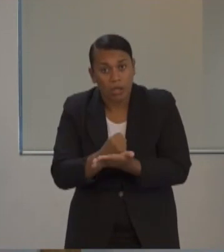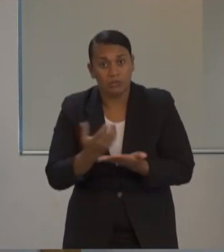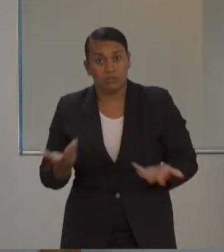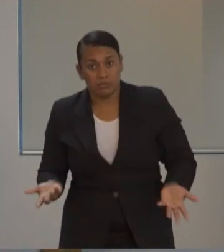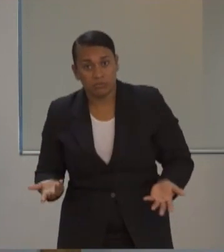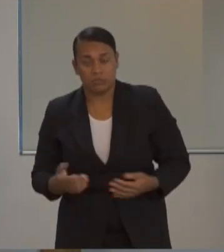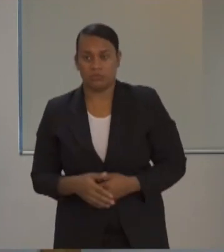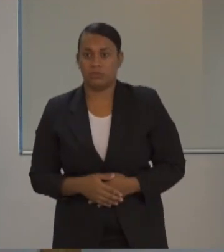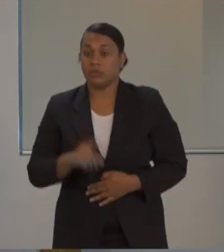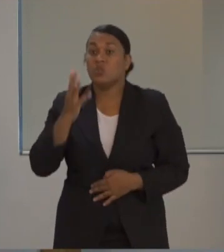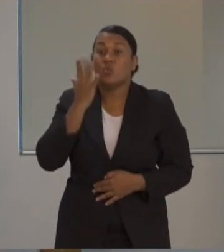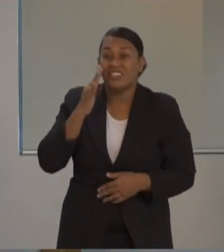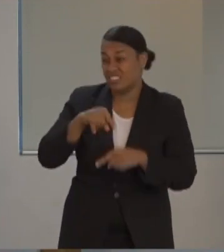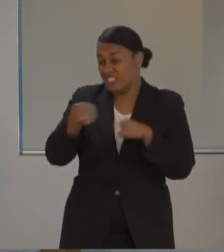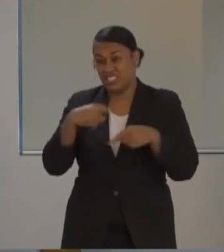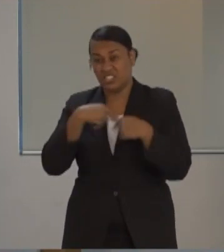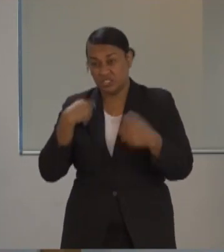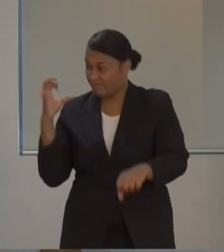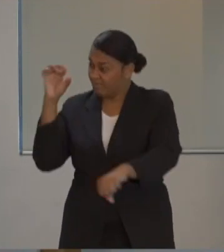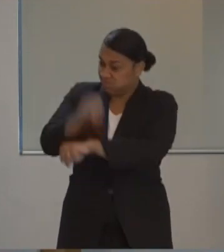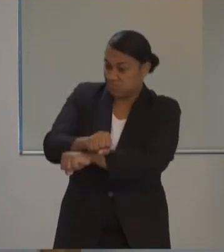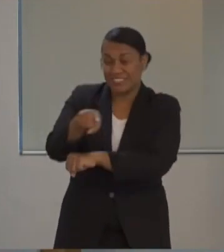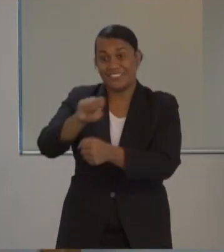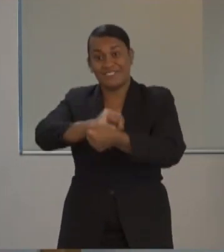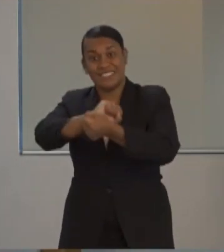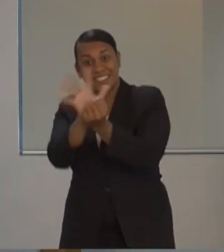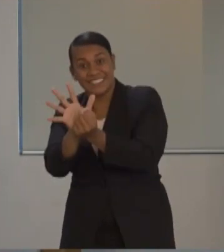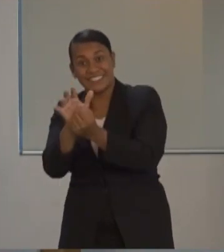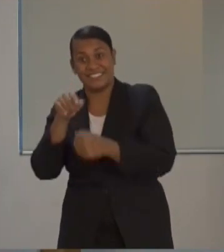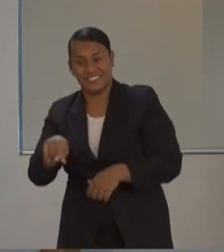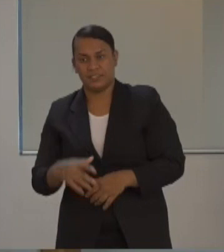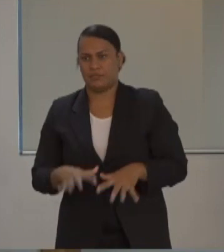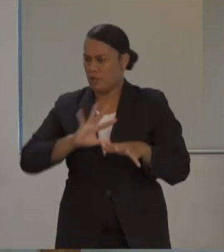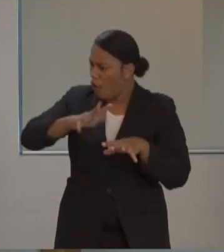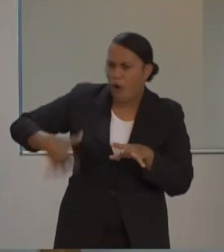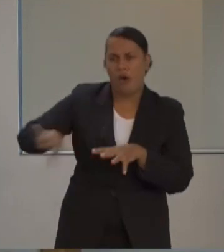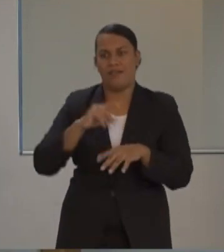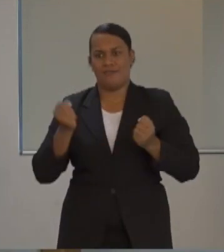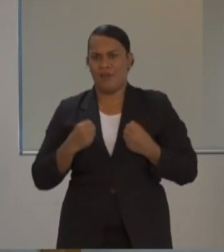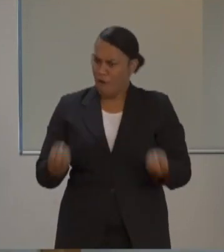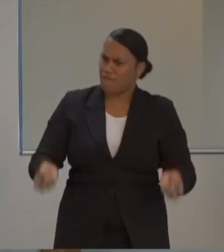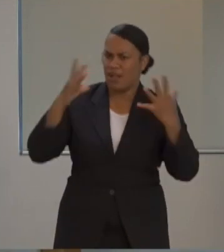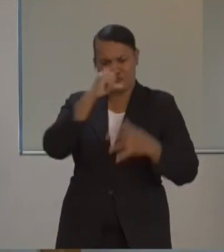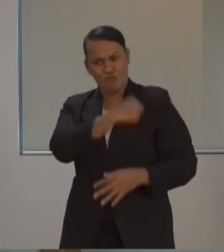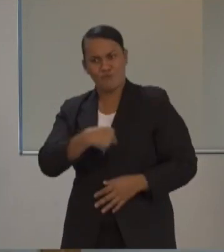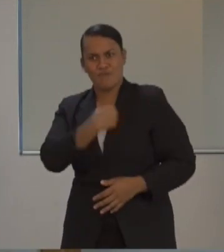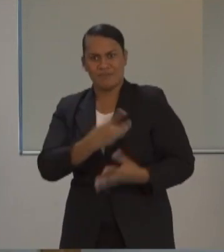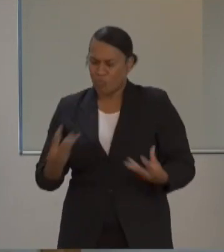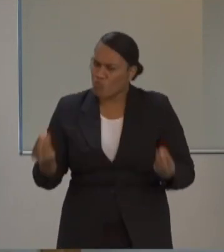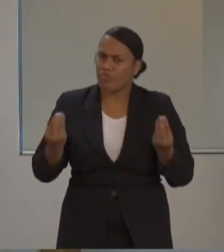virus arrives, every measure of our diligence and every short-term sacrifice will have been well worth it.